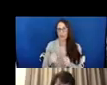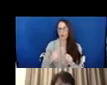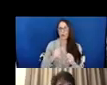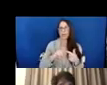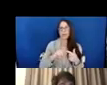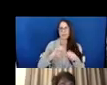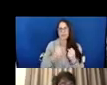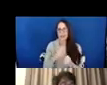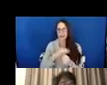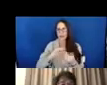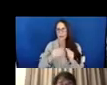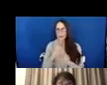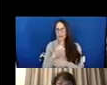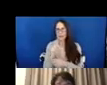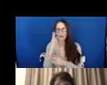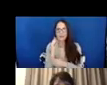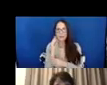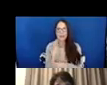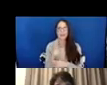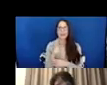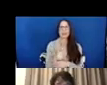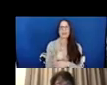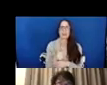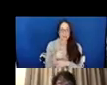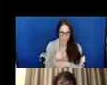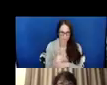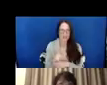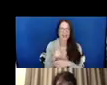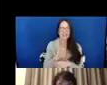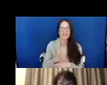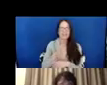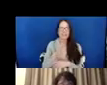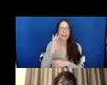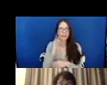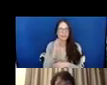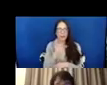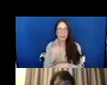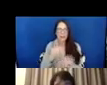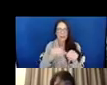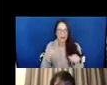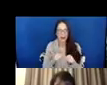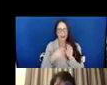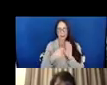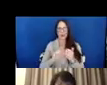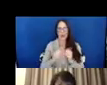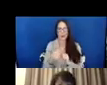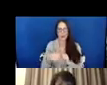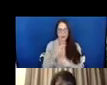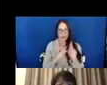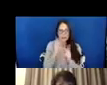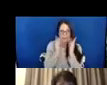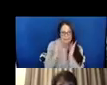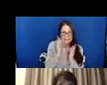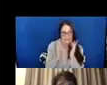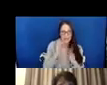explores how disabled people in California's Bay Area make ends meet on SSI and SSDI